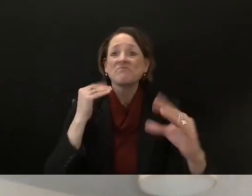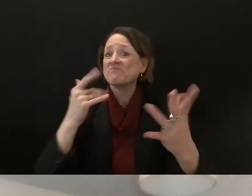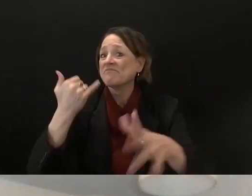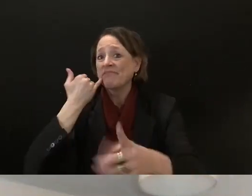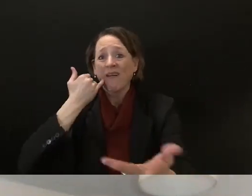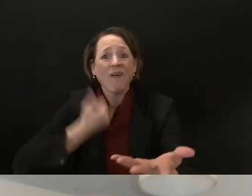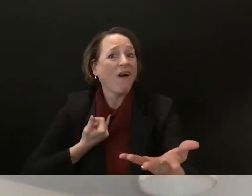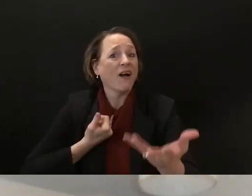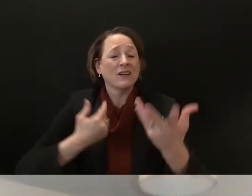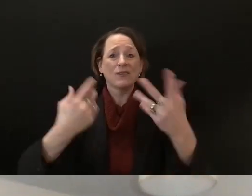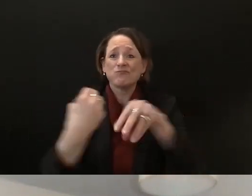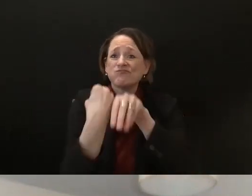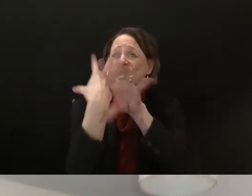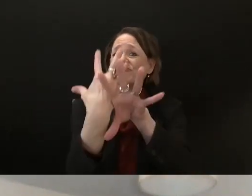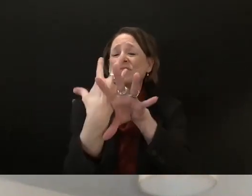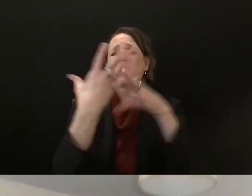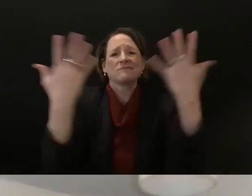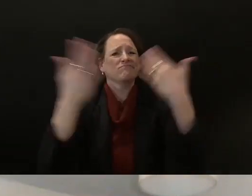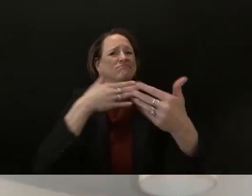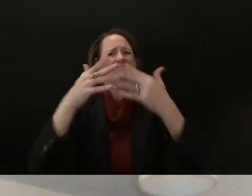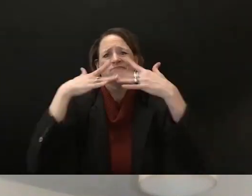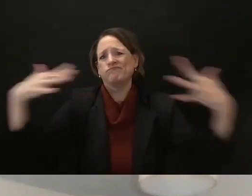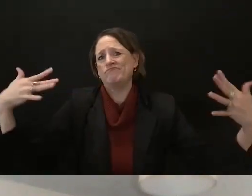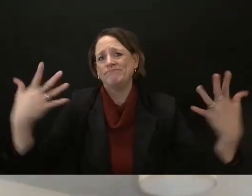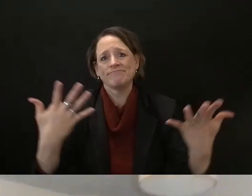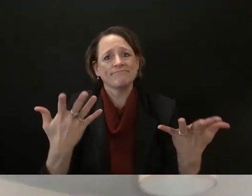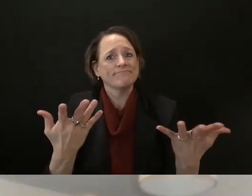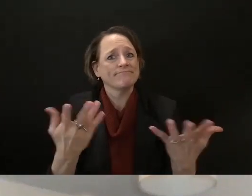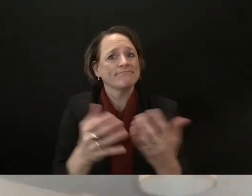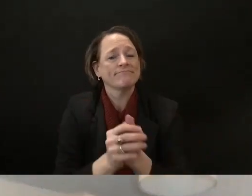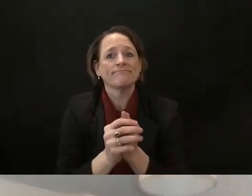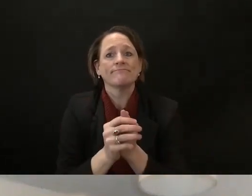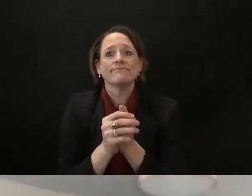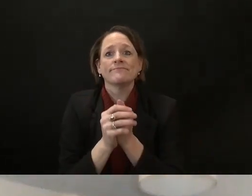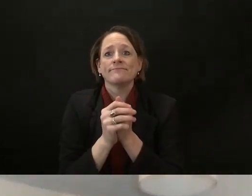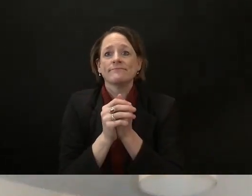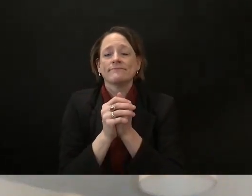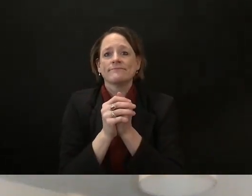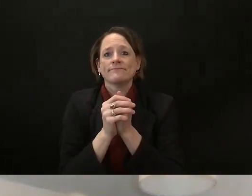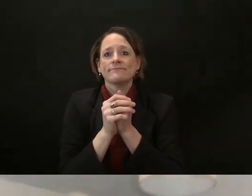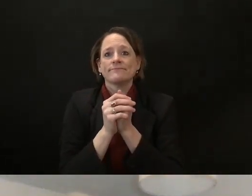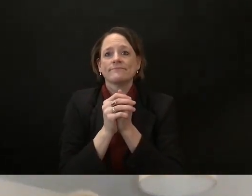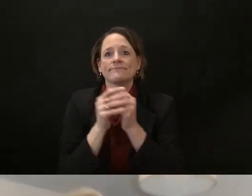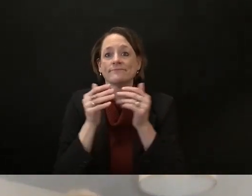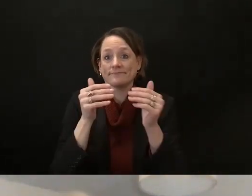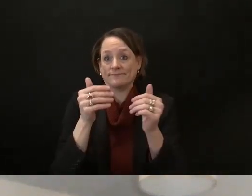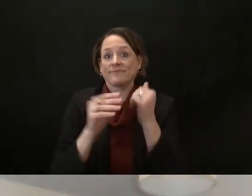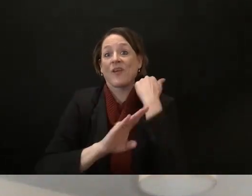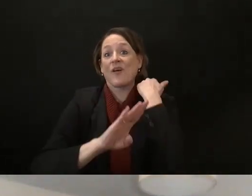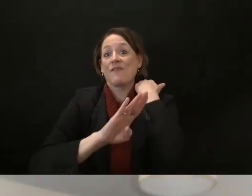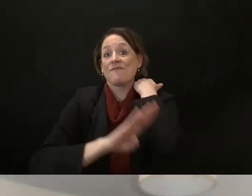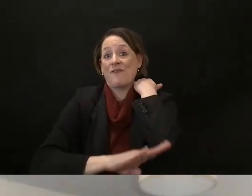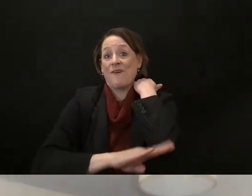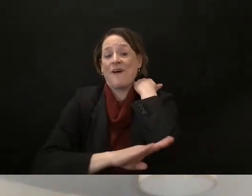by fall we'll be able to be back out and about actually talking to our neighbors and constituents one-on-one so